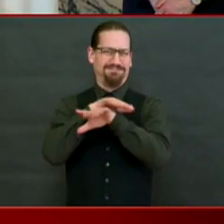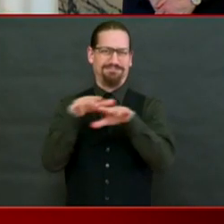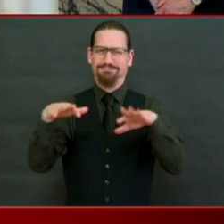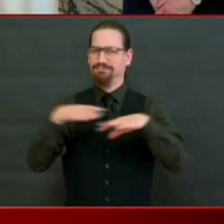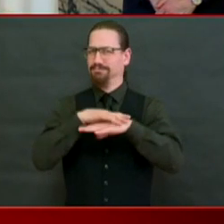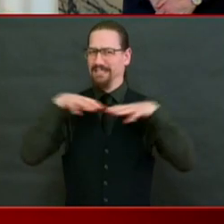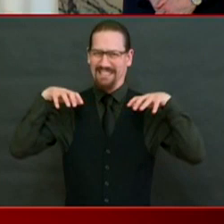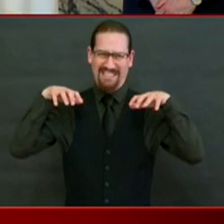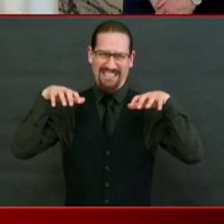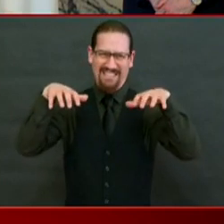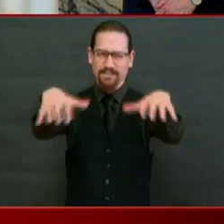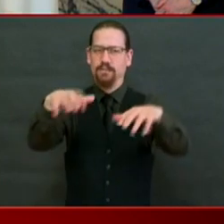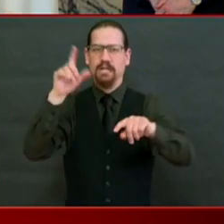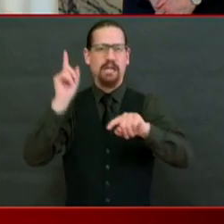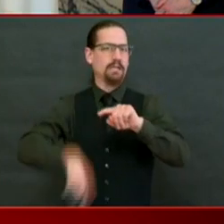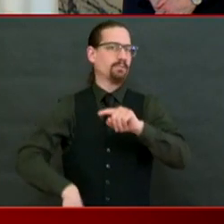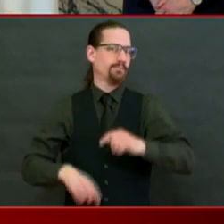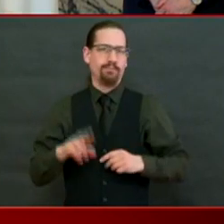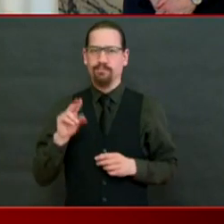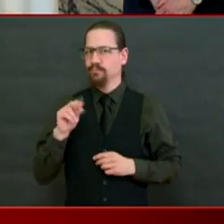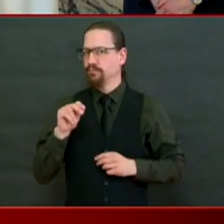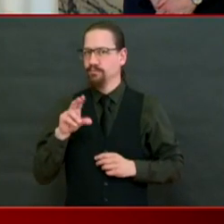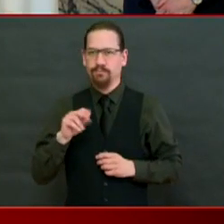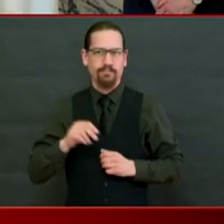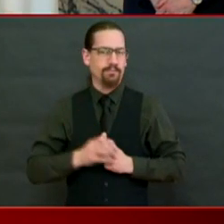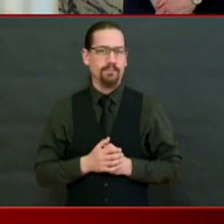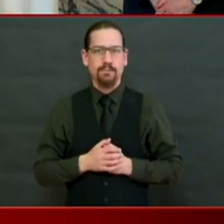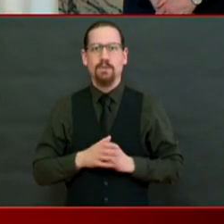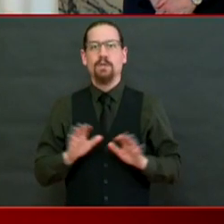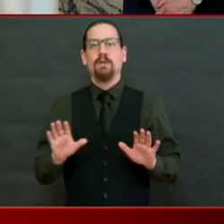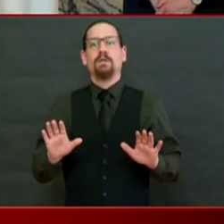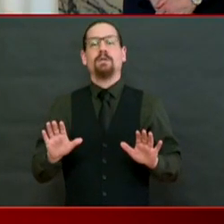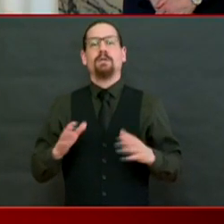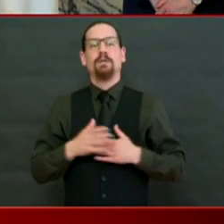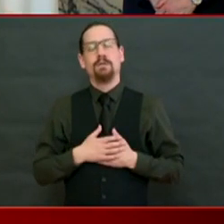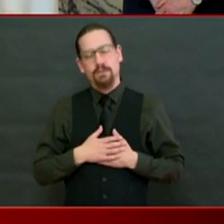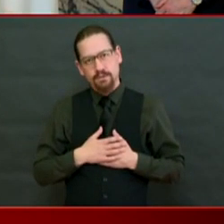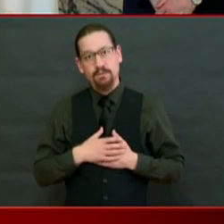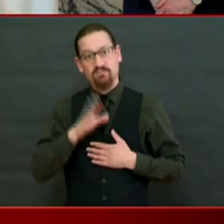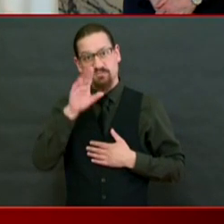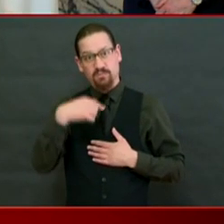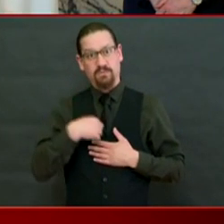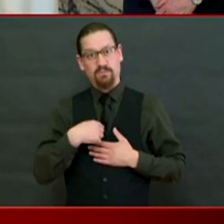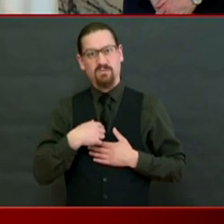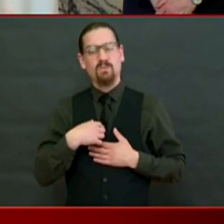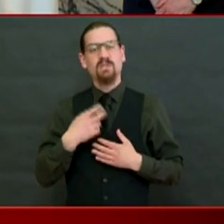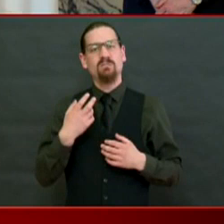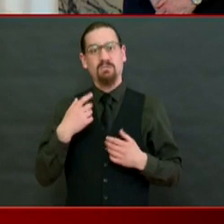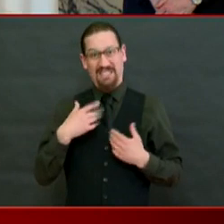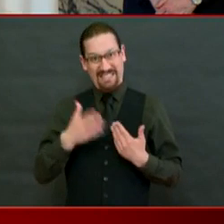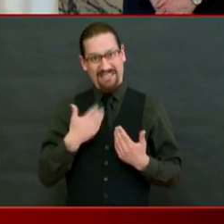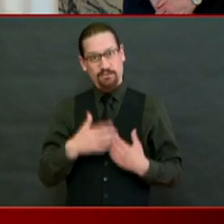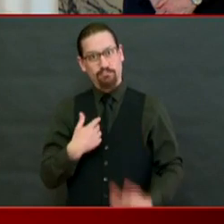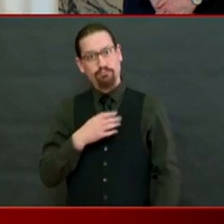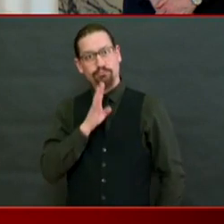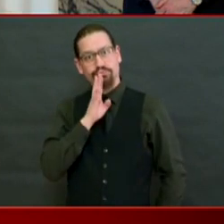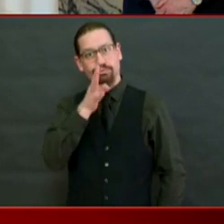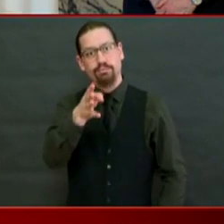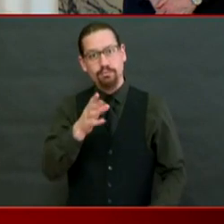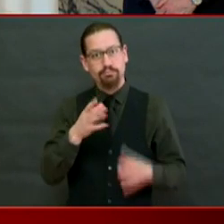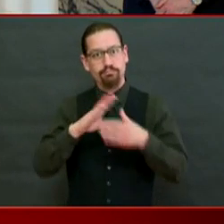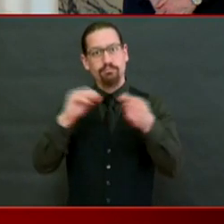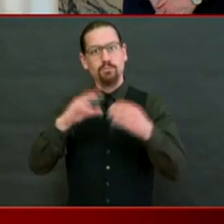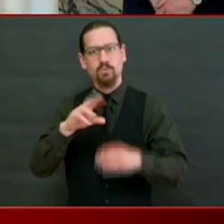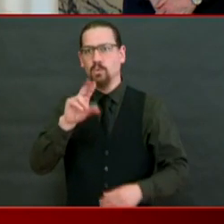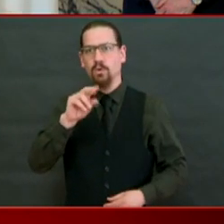That is a killer announcement for me to have to make. And my stomach is in a